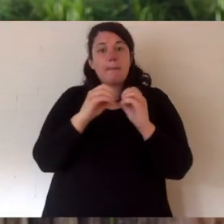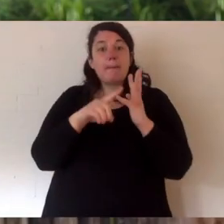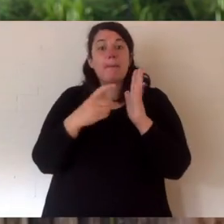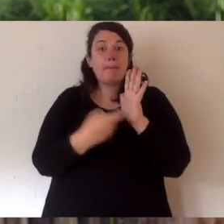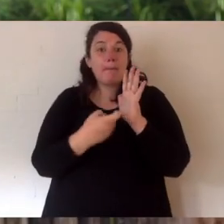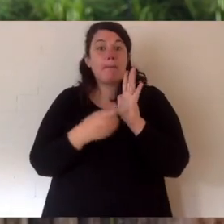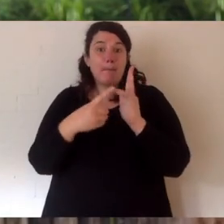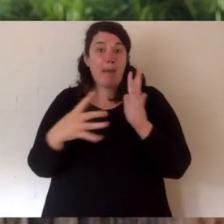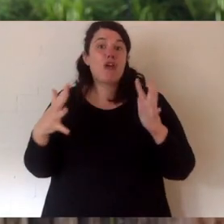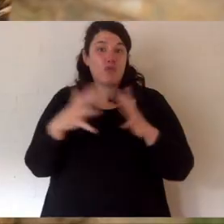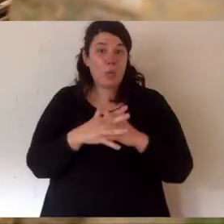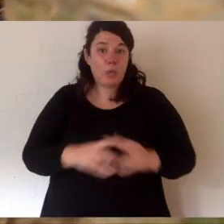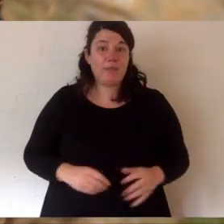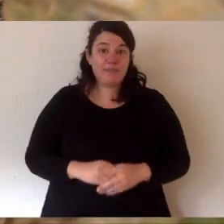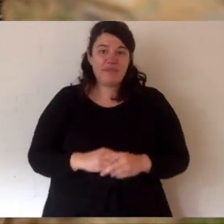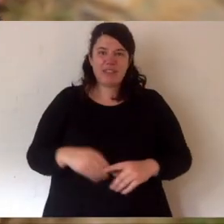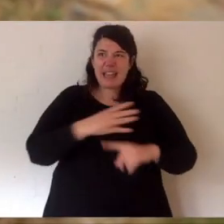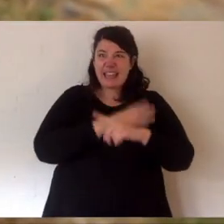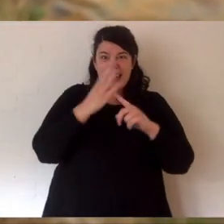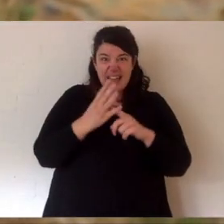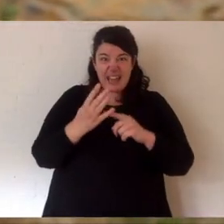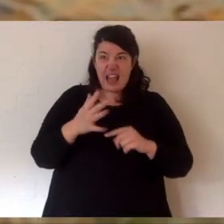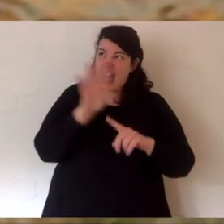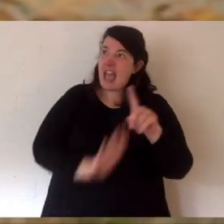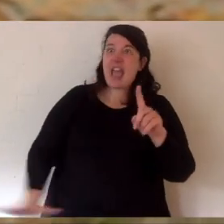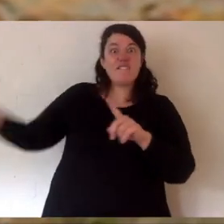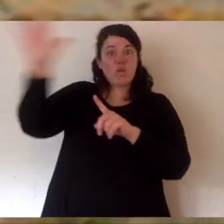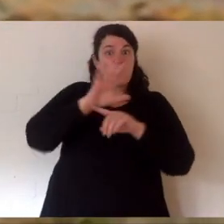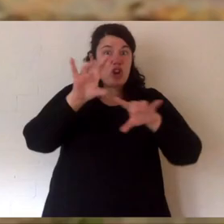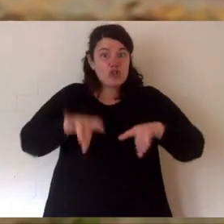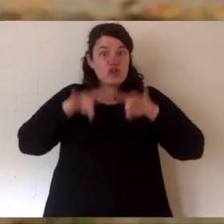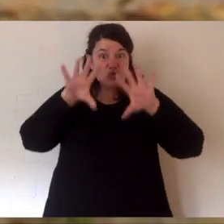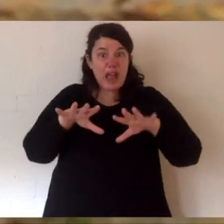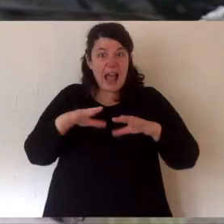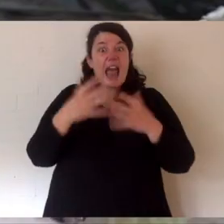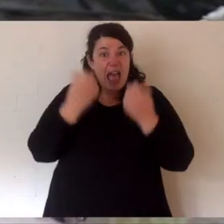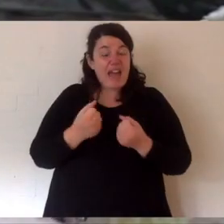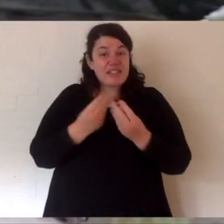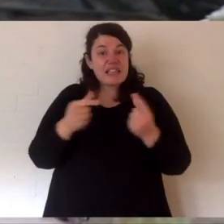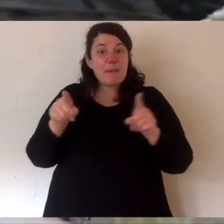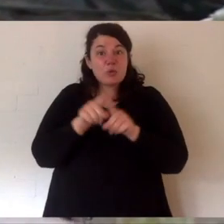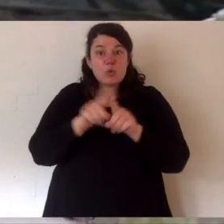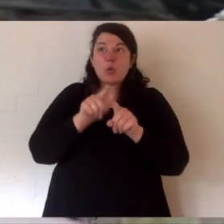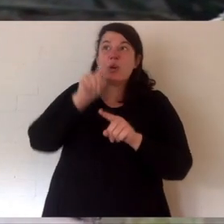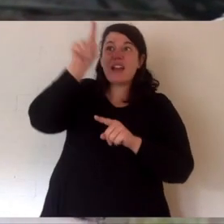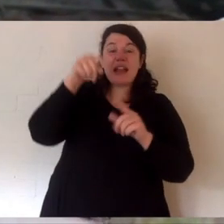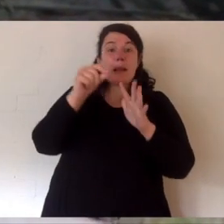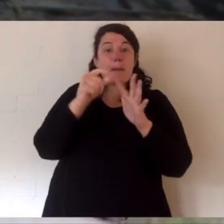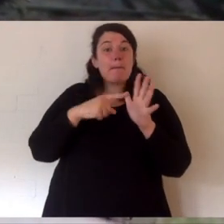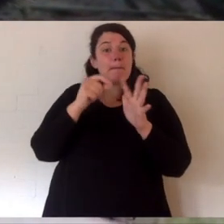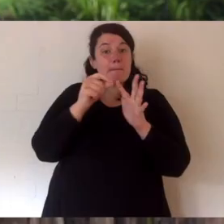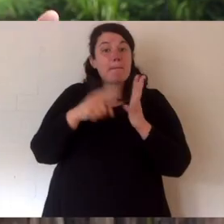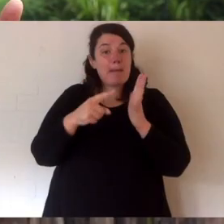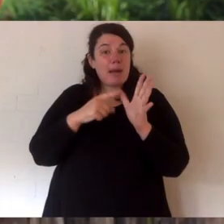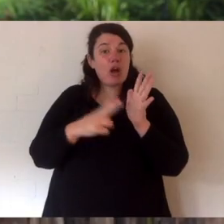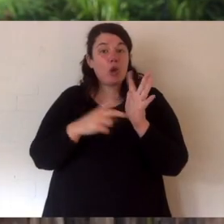burrow or just right down in the ground where they're safe from predators. Echidnas live right throughout Australia. There's even a couple of species up in